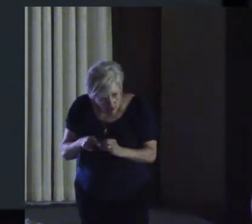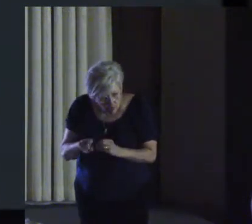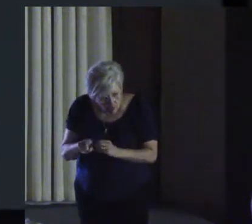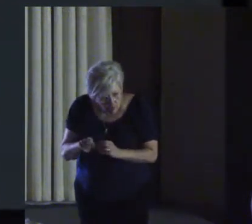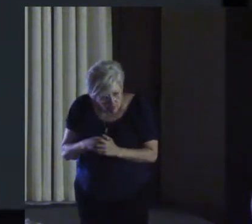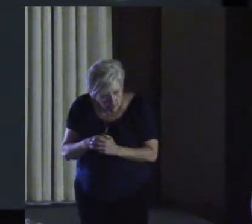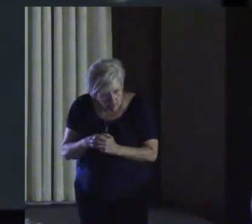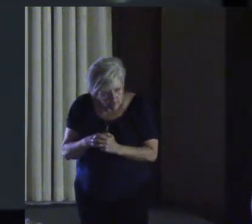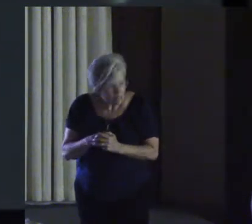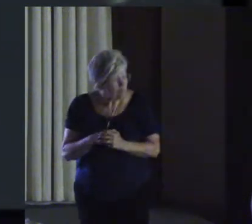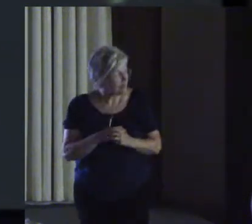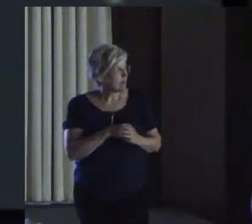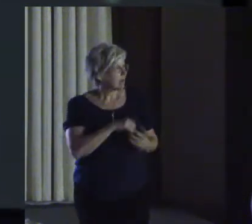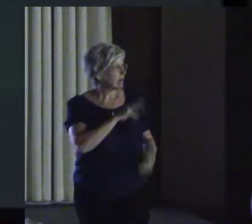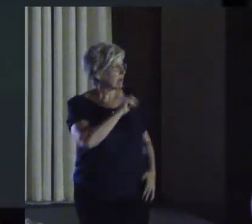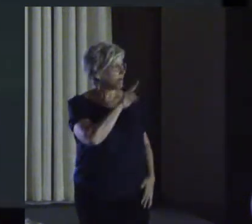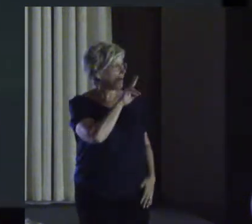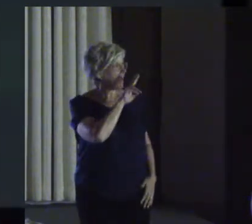The Matrix.